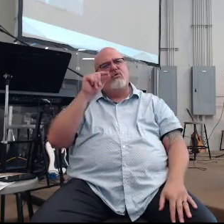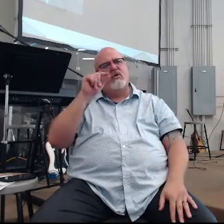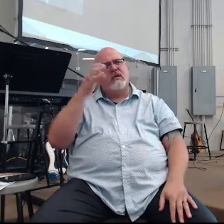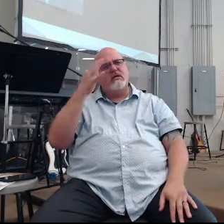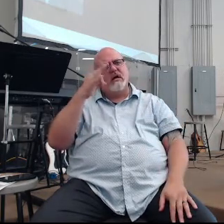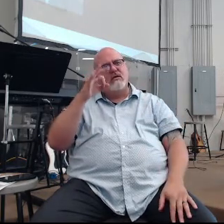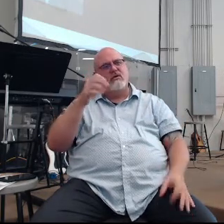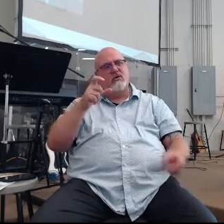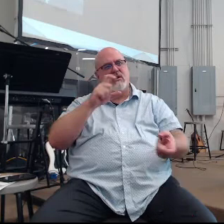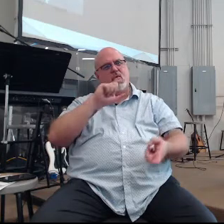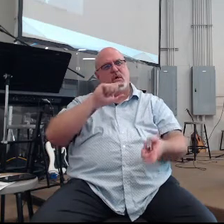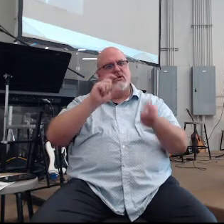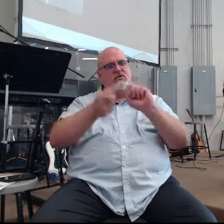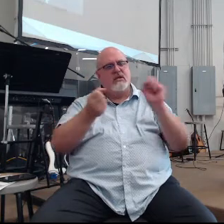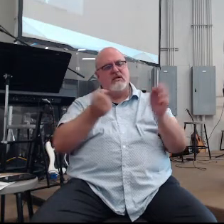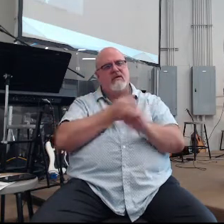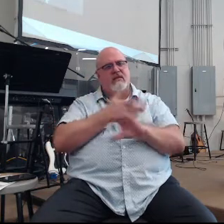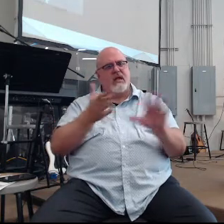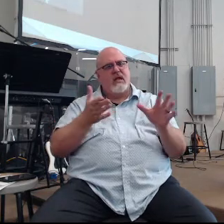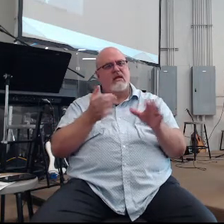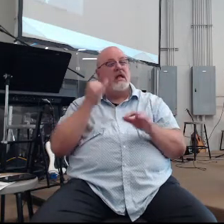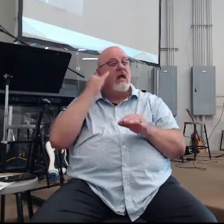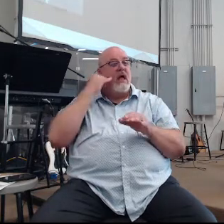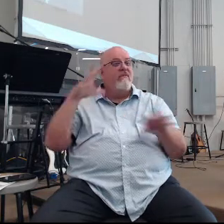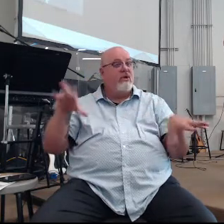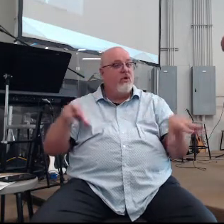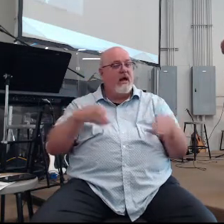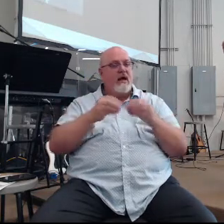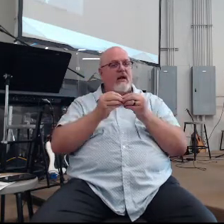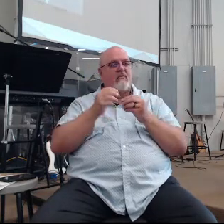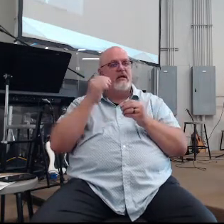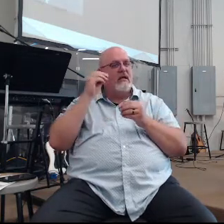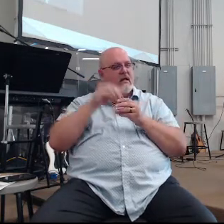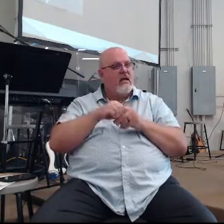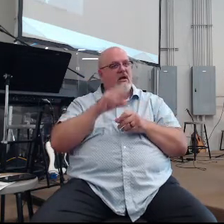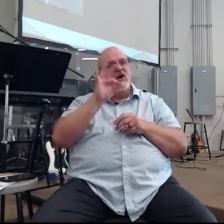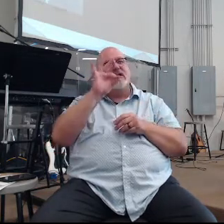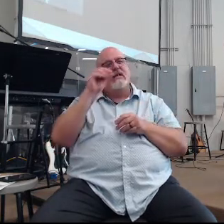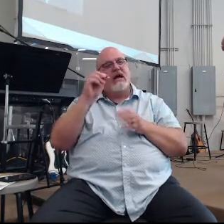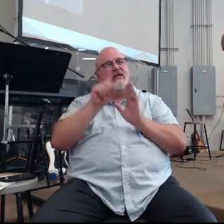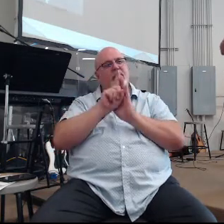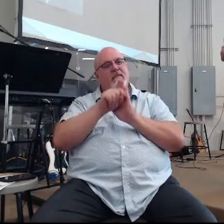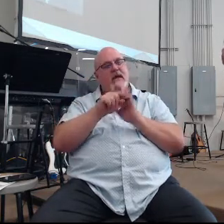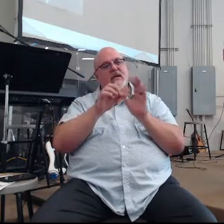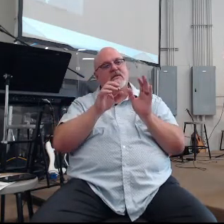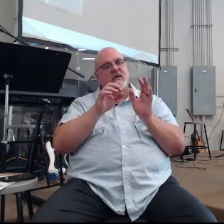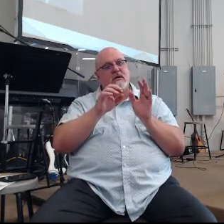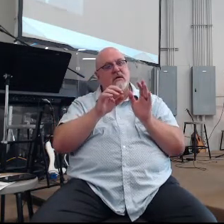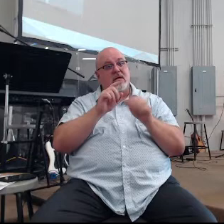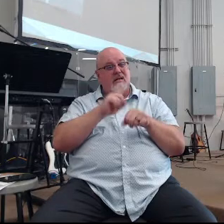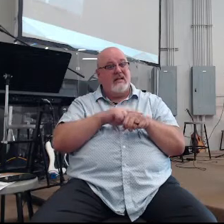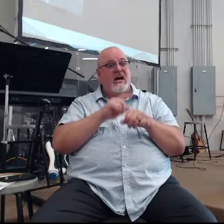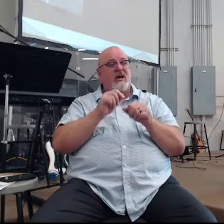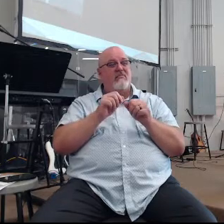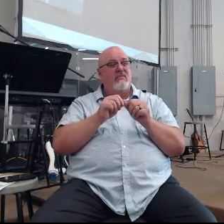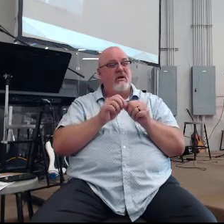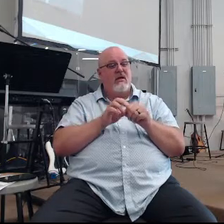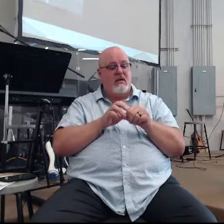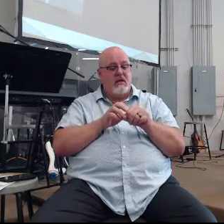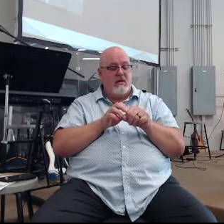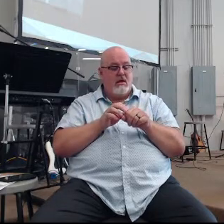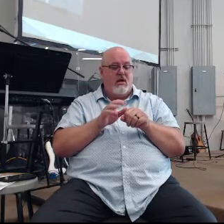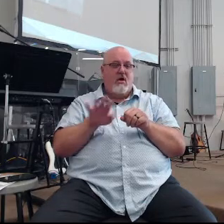when we rearranged our service, we would, if you added up in our 90-minute service, if you added up the amount of time we spent praying, it was